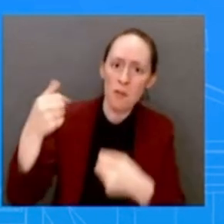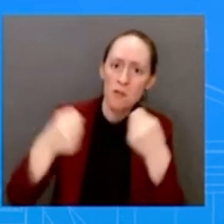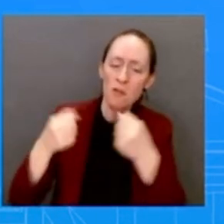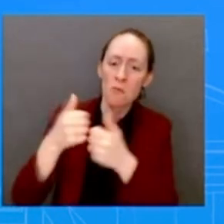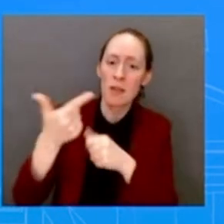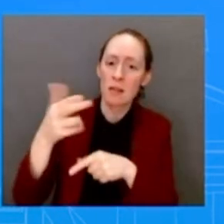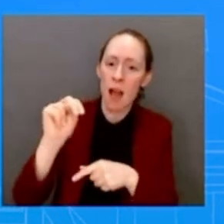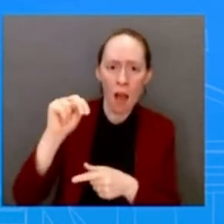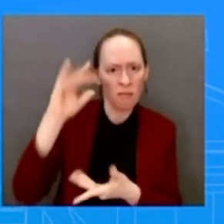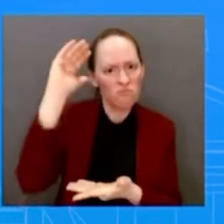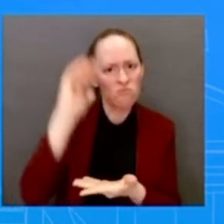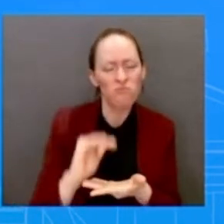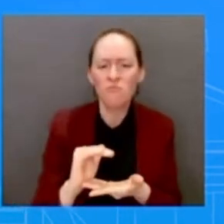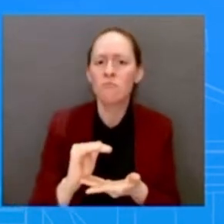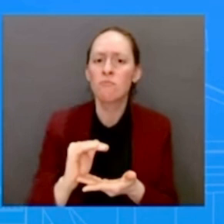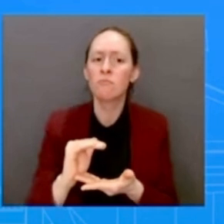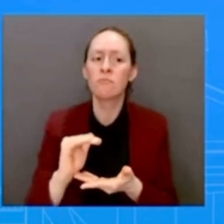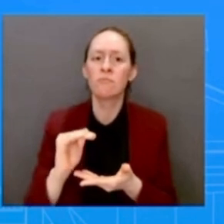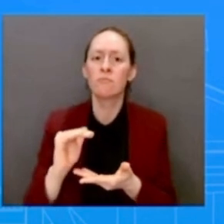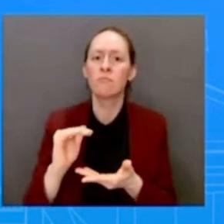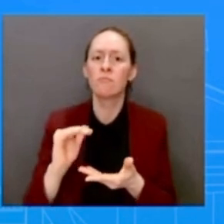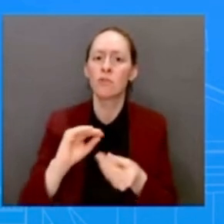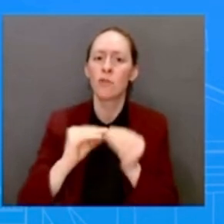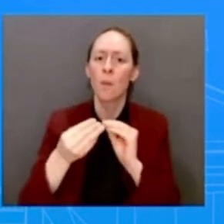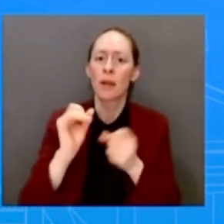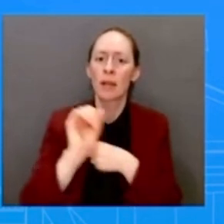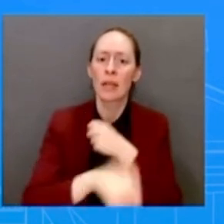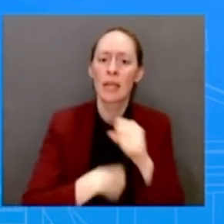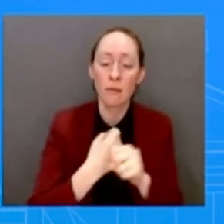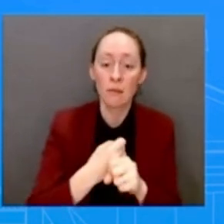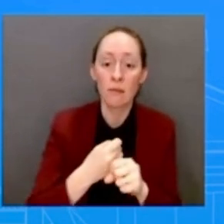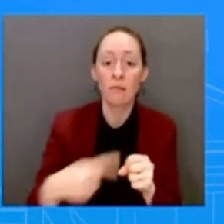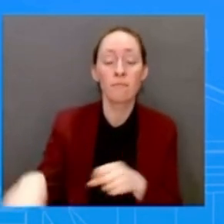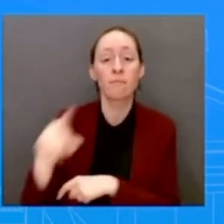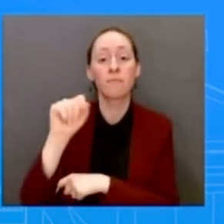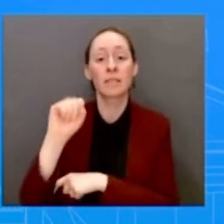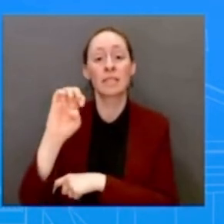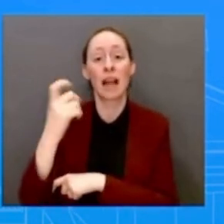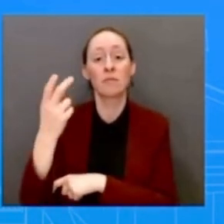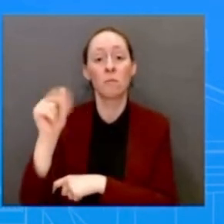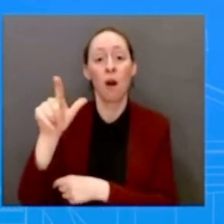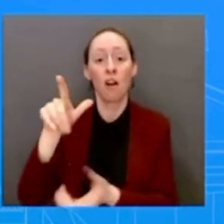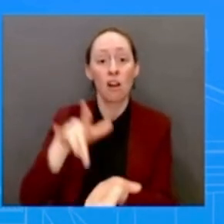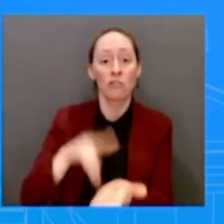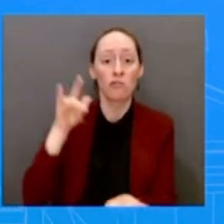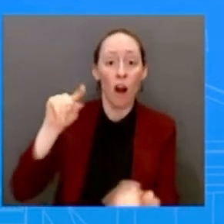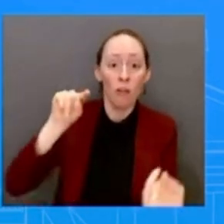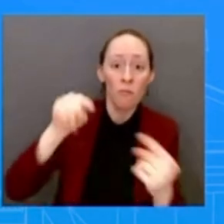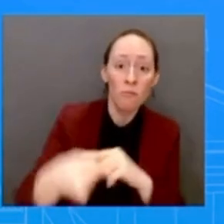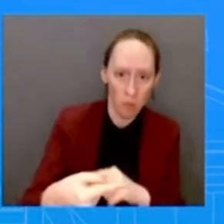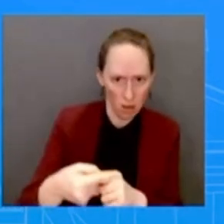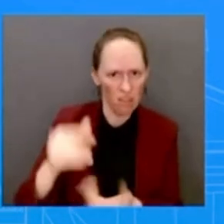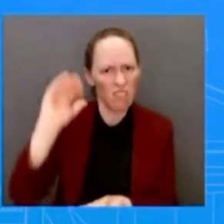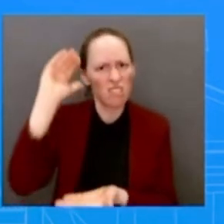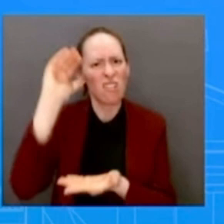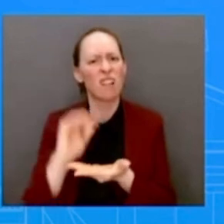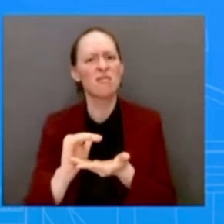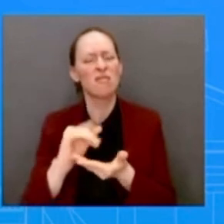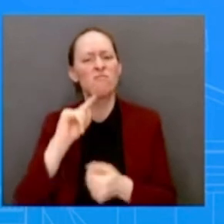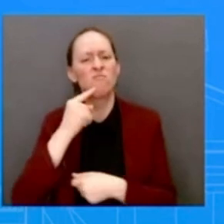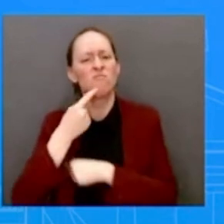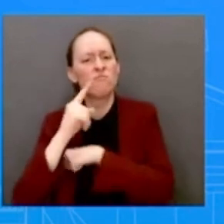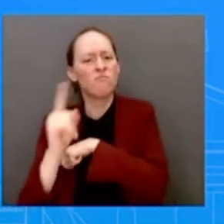and some sexual assault offenses. And so, look, the President has been very clear, we need to do more to reduce crime, to make communities